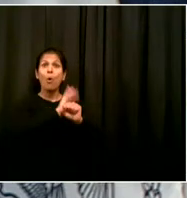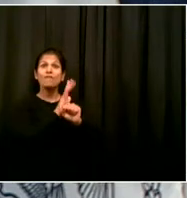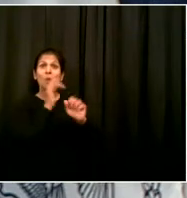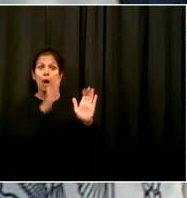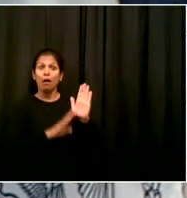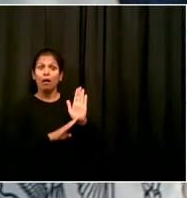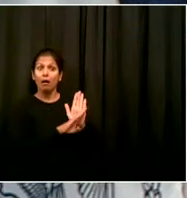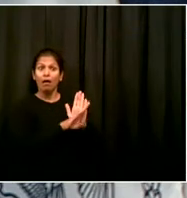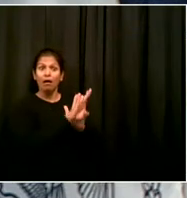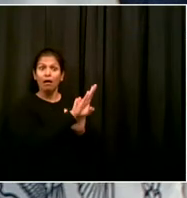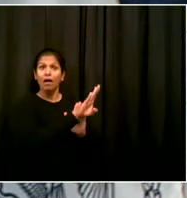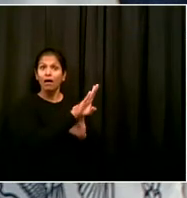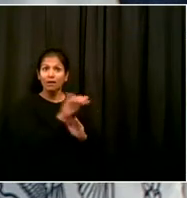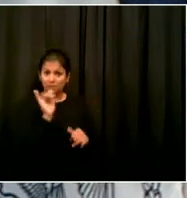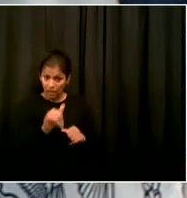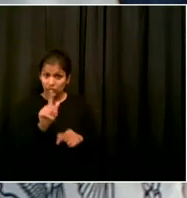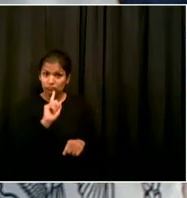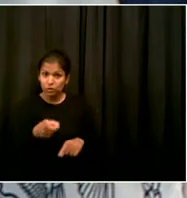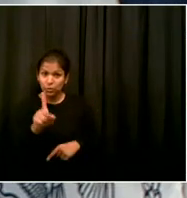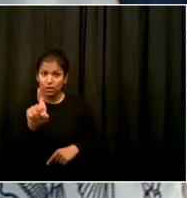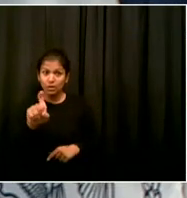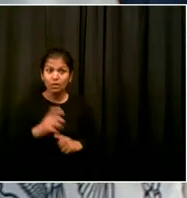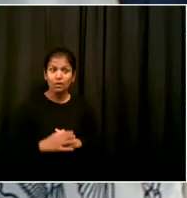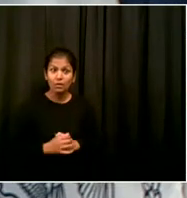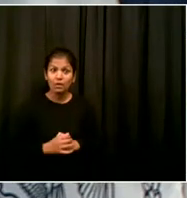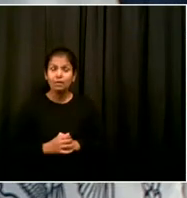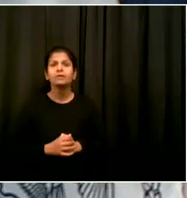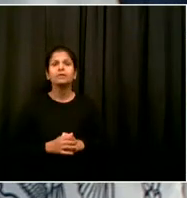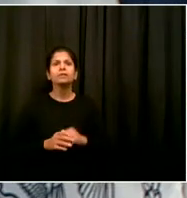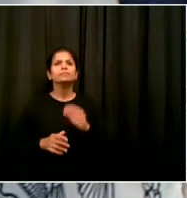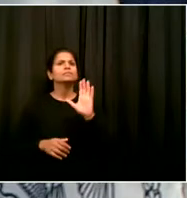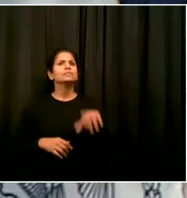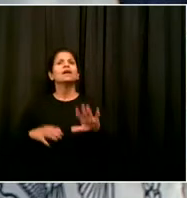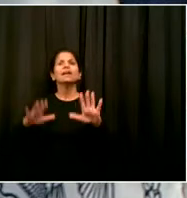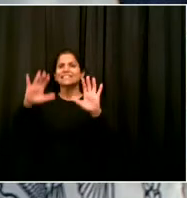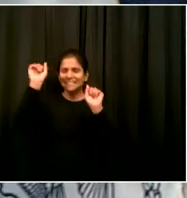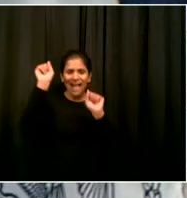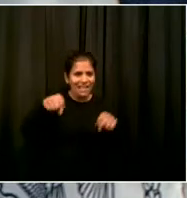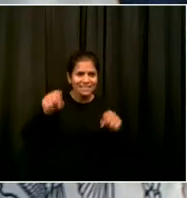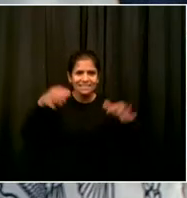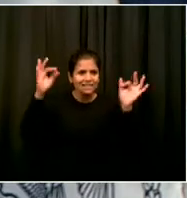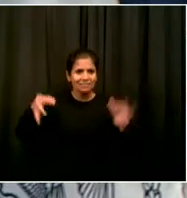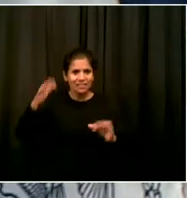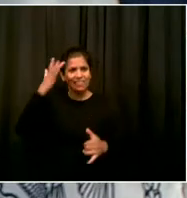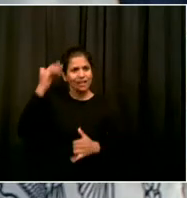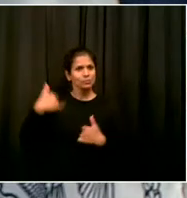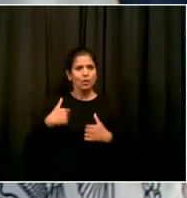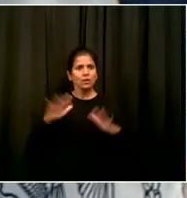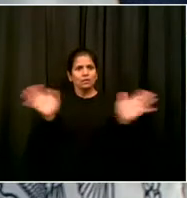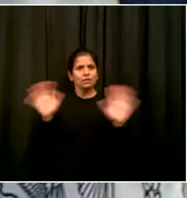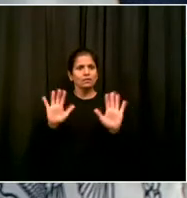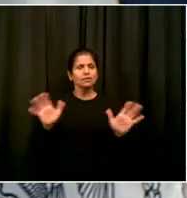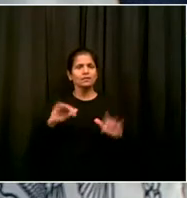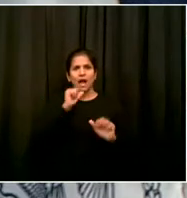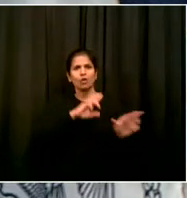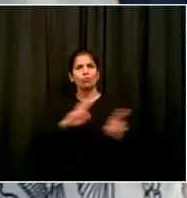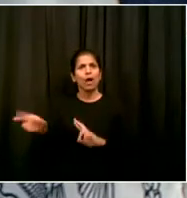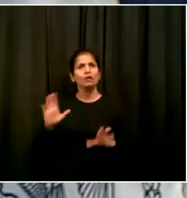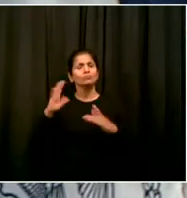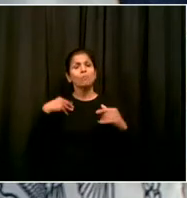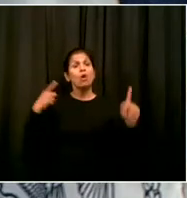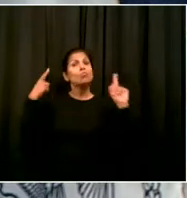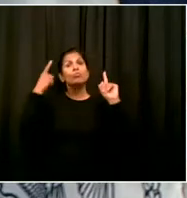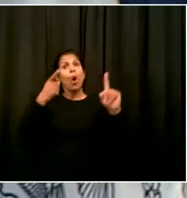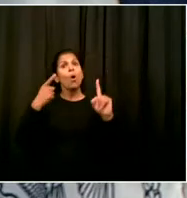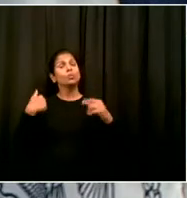second wave in New York City. This city, look, to have been the epicenter of the crisis, fought all the way back to become one of the